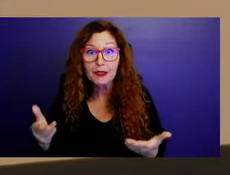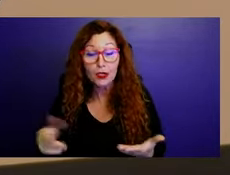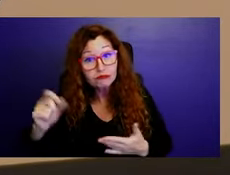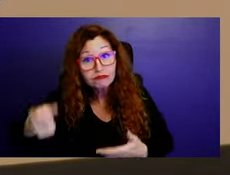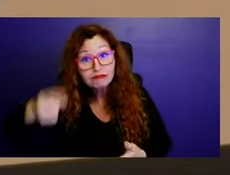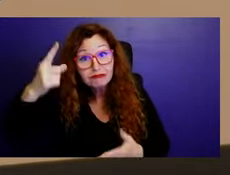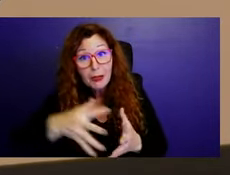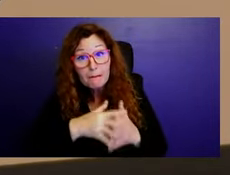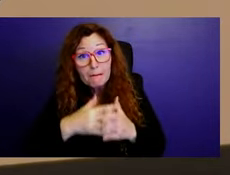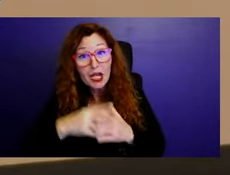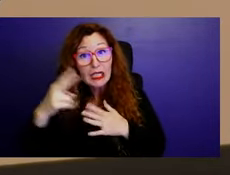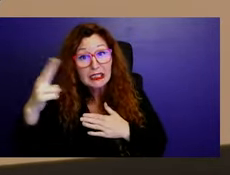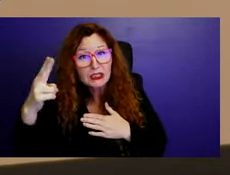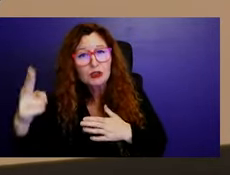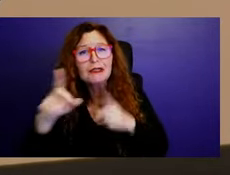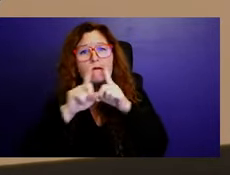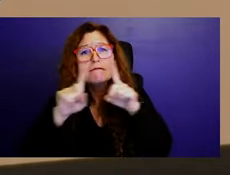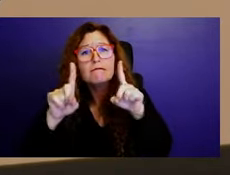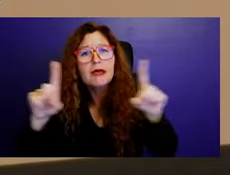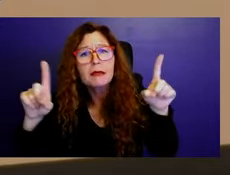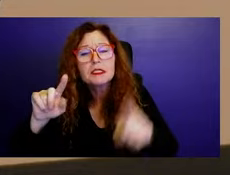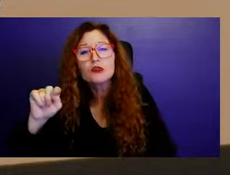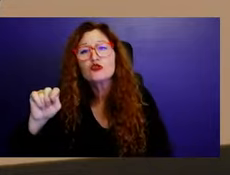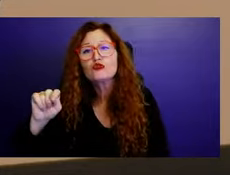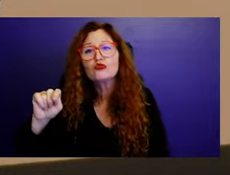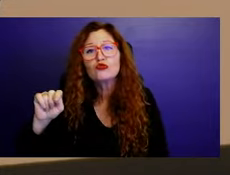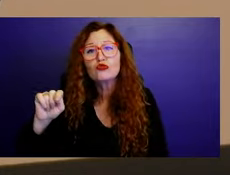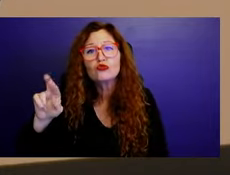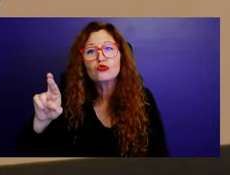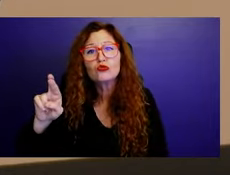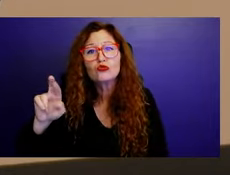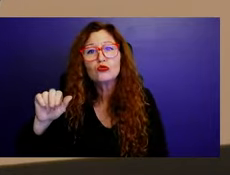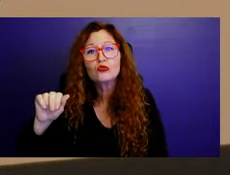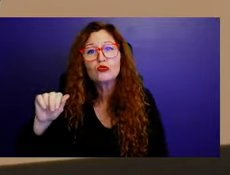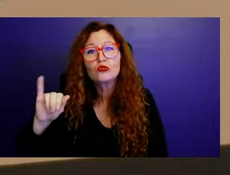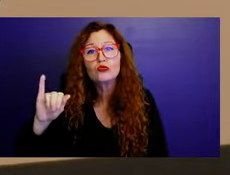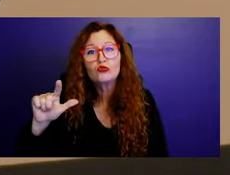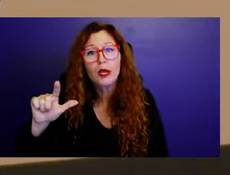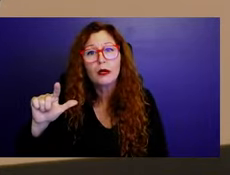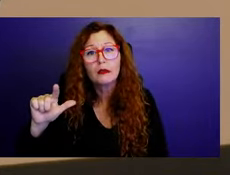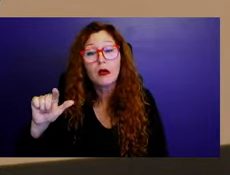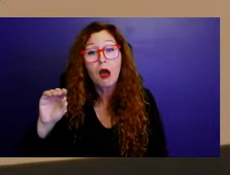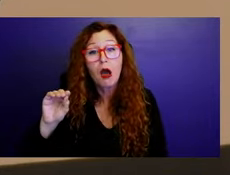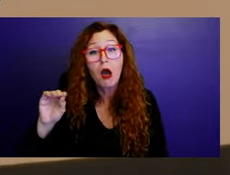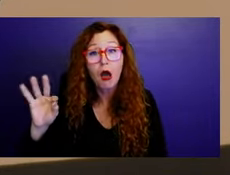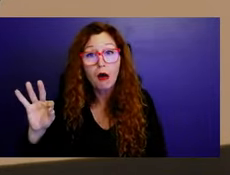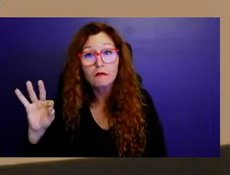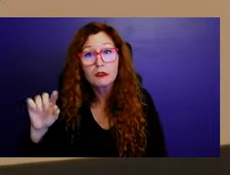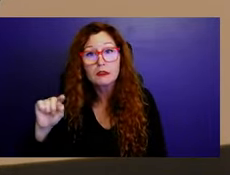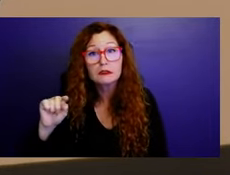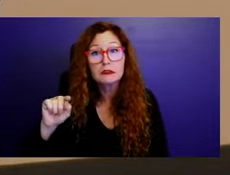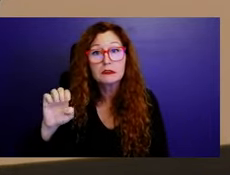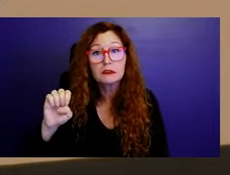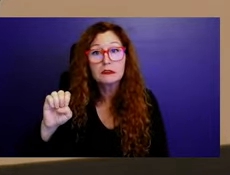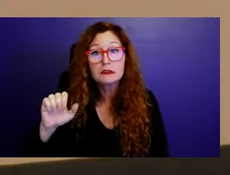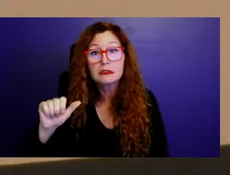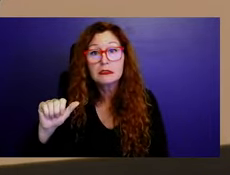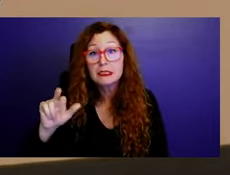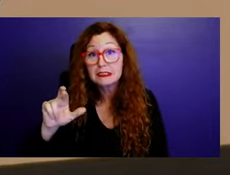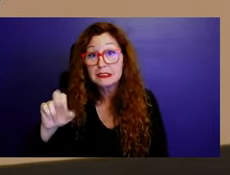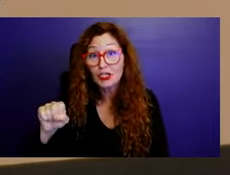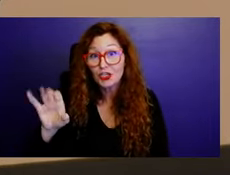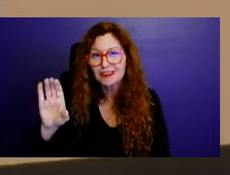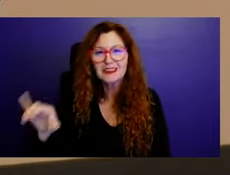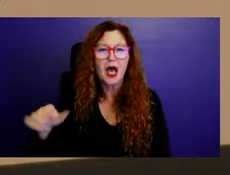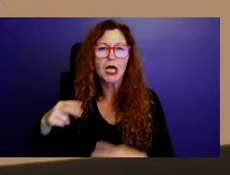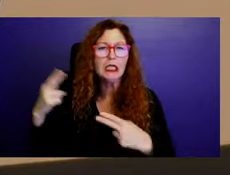was like a Holocaust. Many, many people died. You know, they were forcibly moved and so since I'm